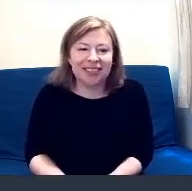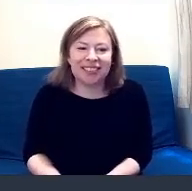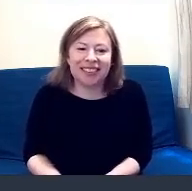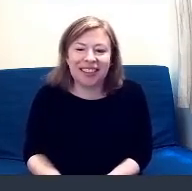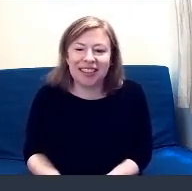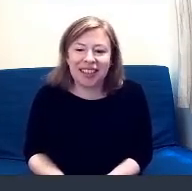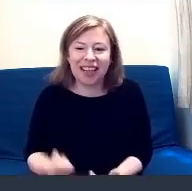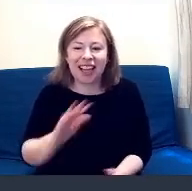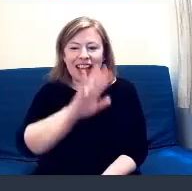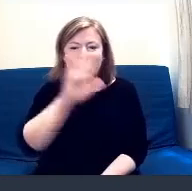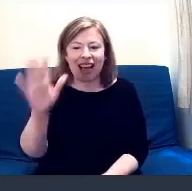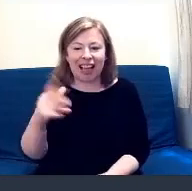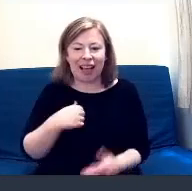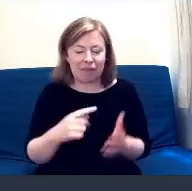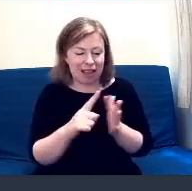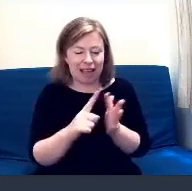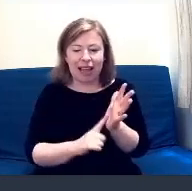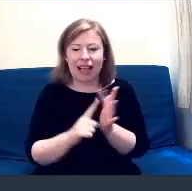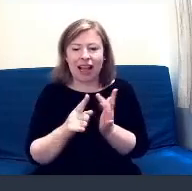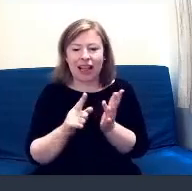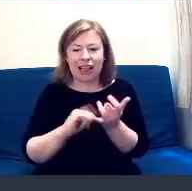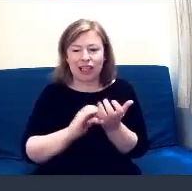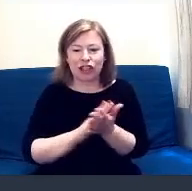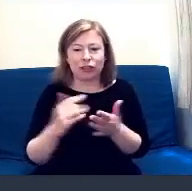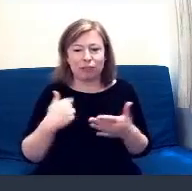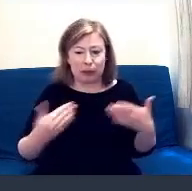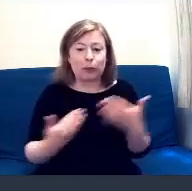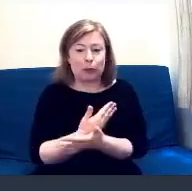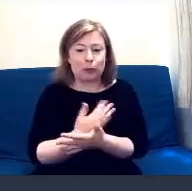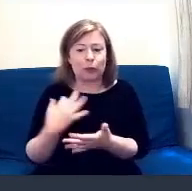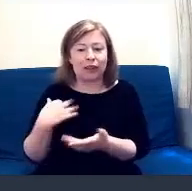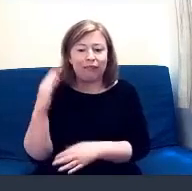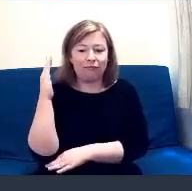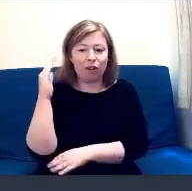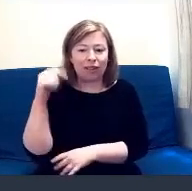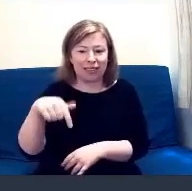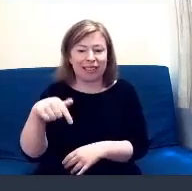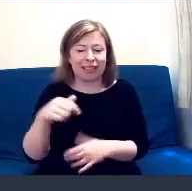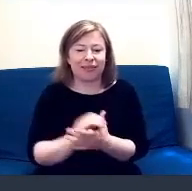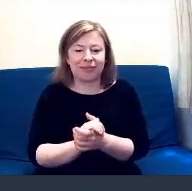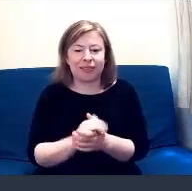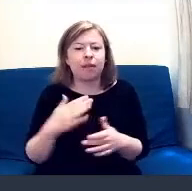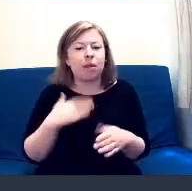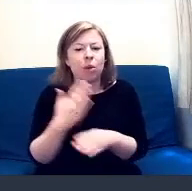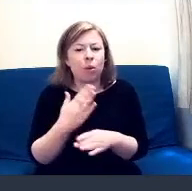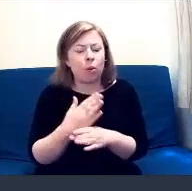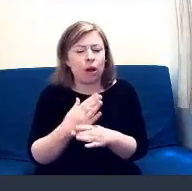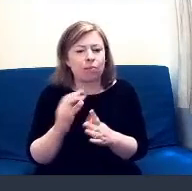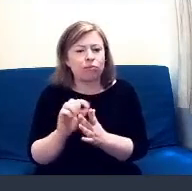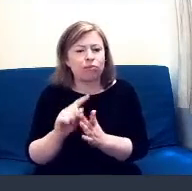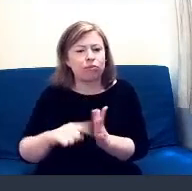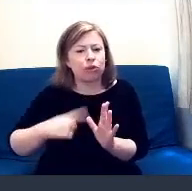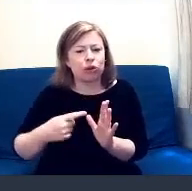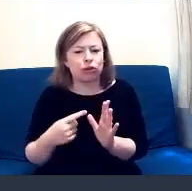Hi, I'm Eilish, I'm the newest volunteer. And at the moment I'm working on a project where I'm looking into